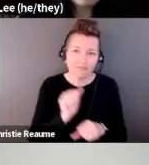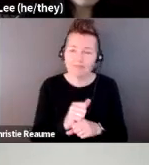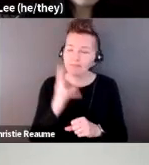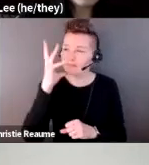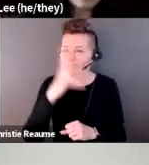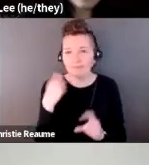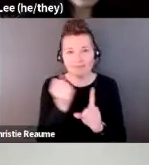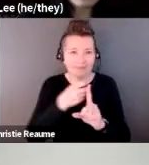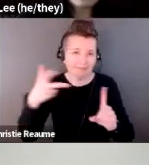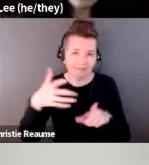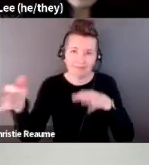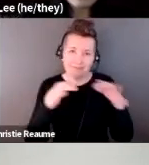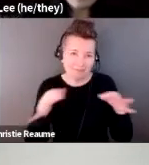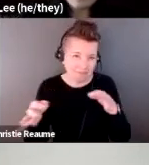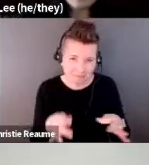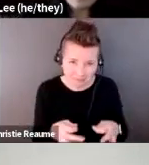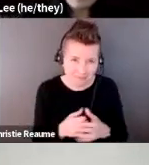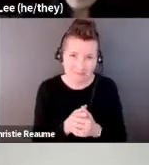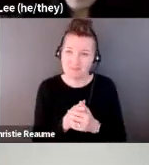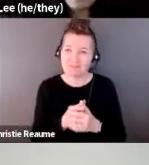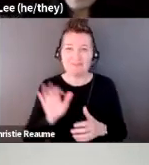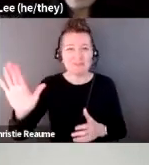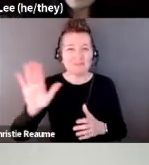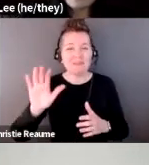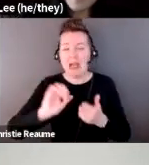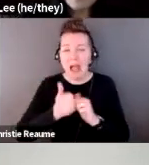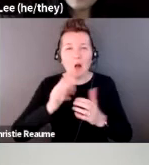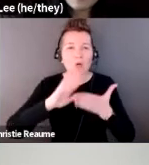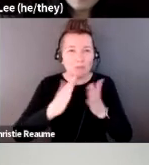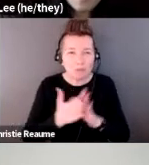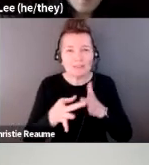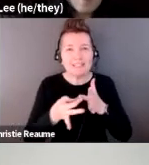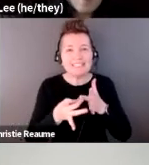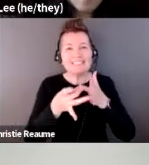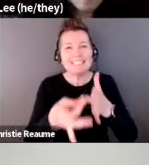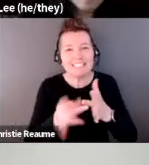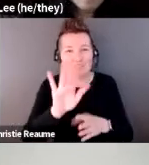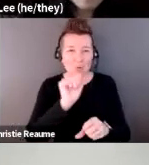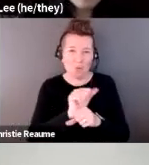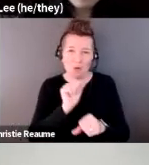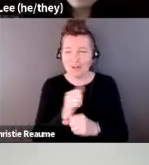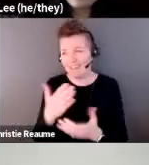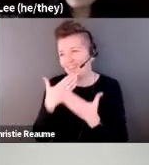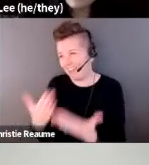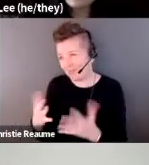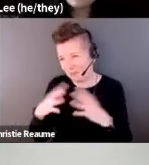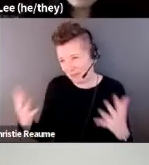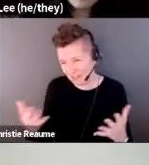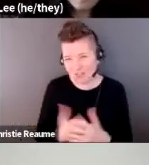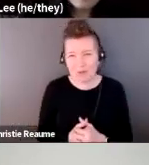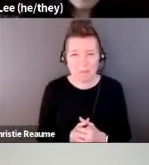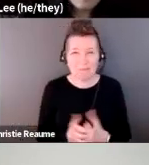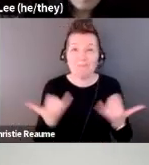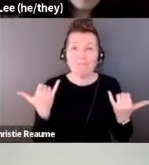way that community drives your work and your practice. And I'd like to invite